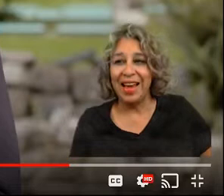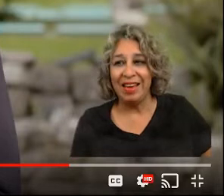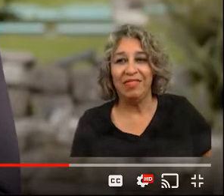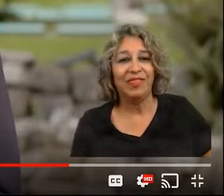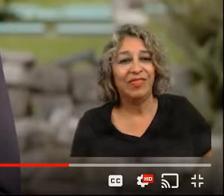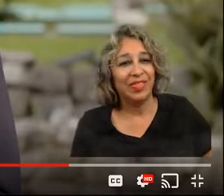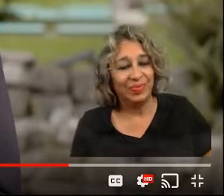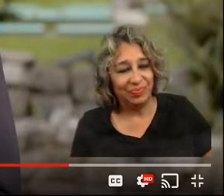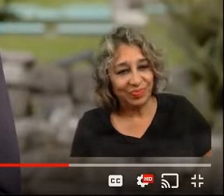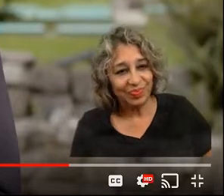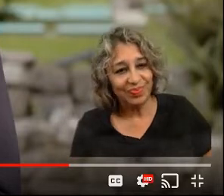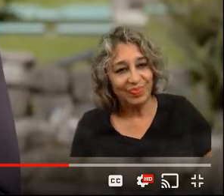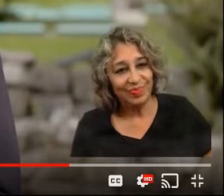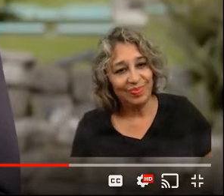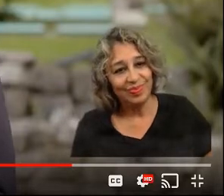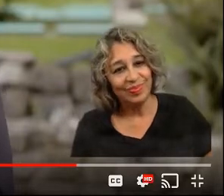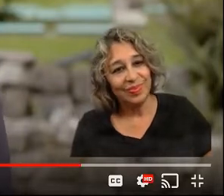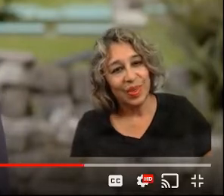life